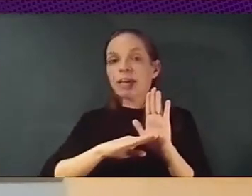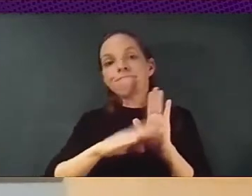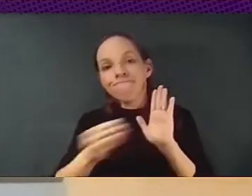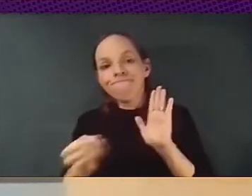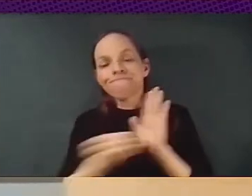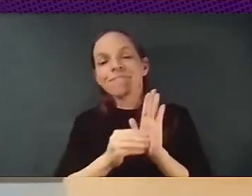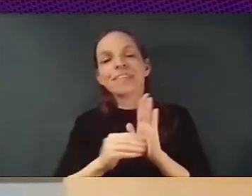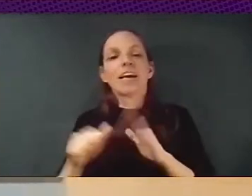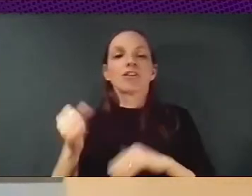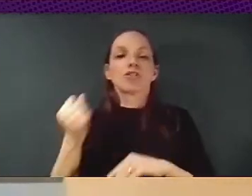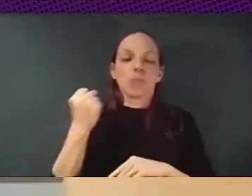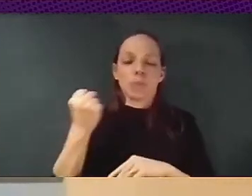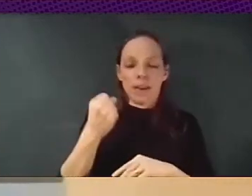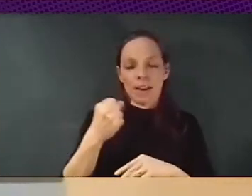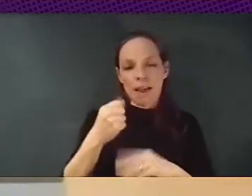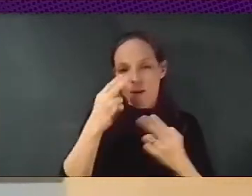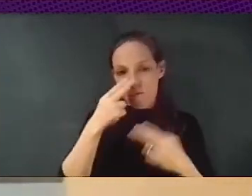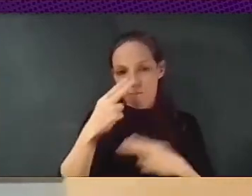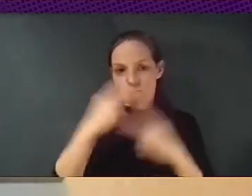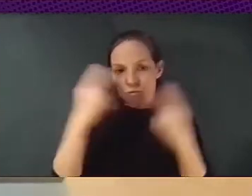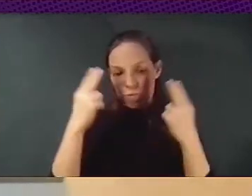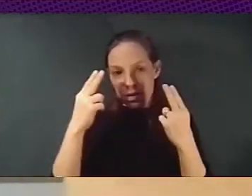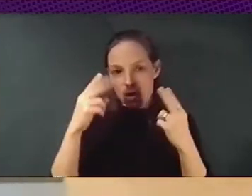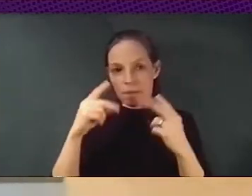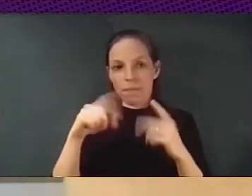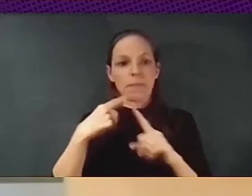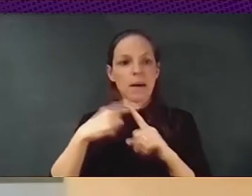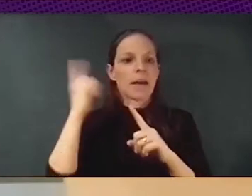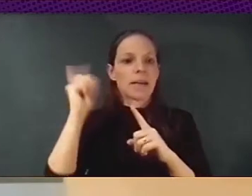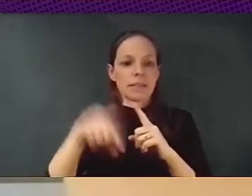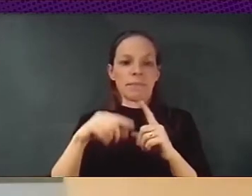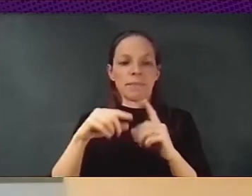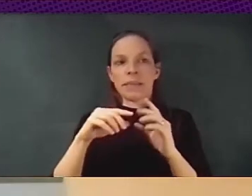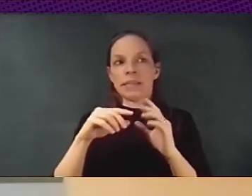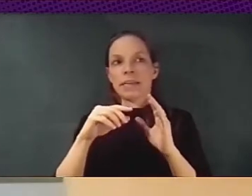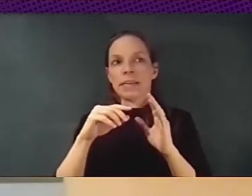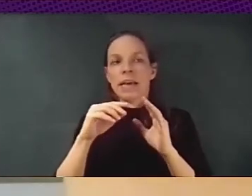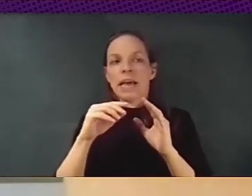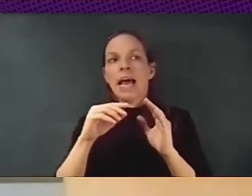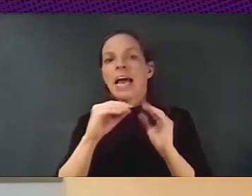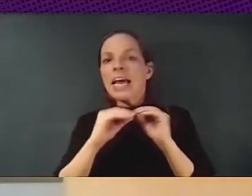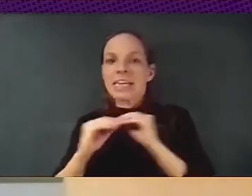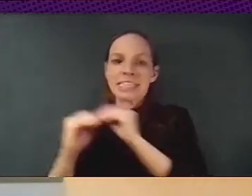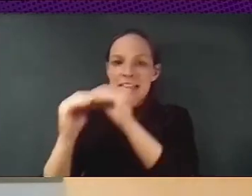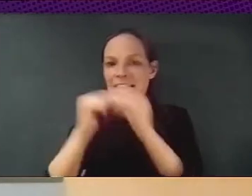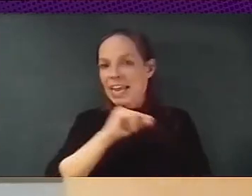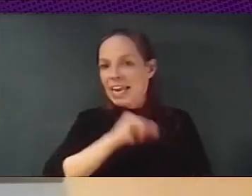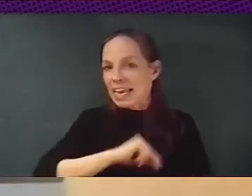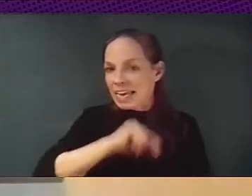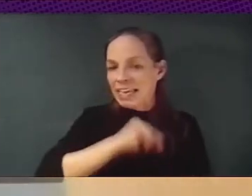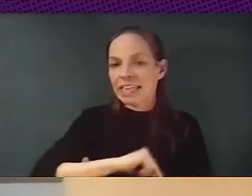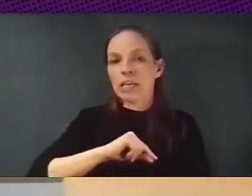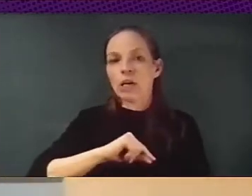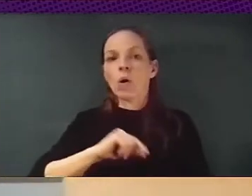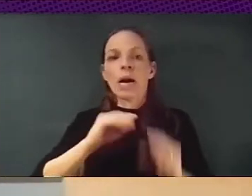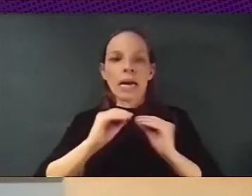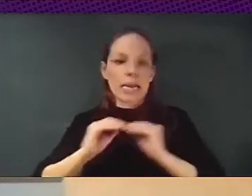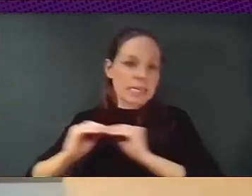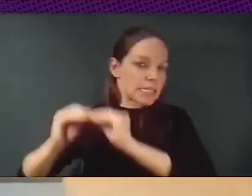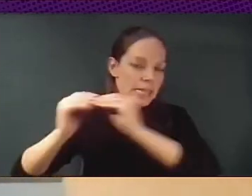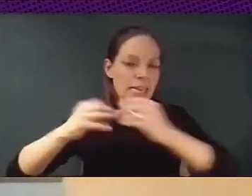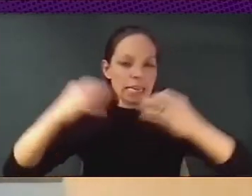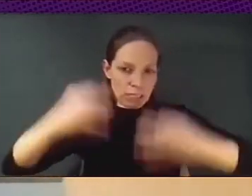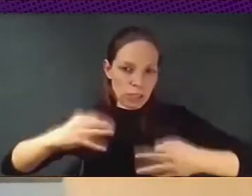for interoperability for ethics and security by design in the service we develop. But the question of data